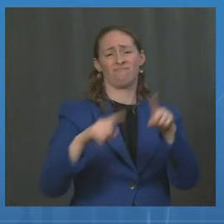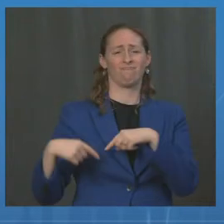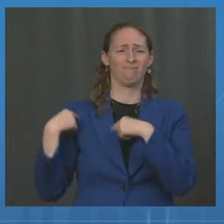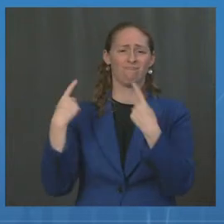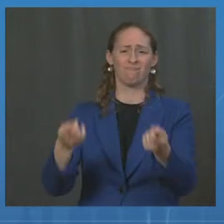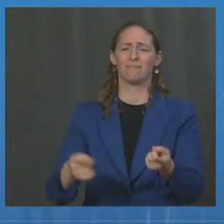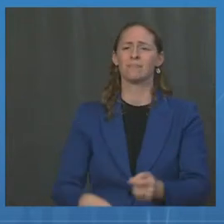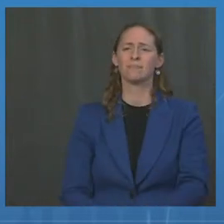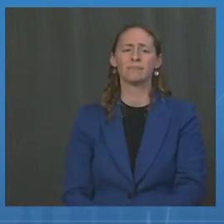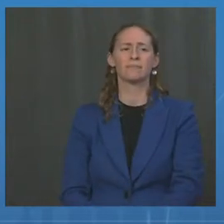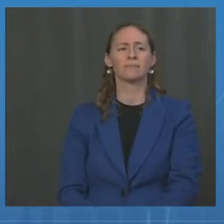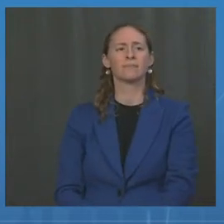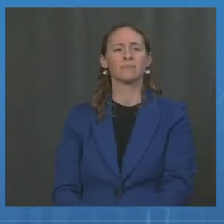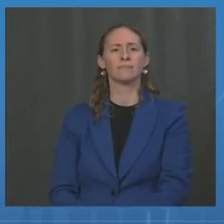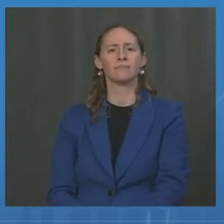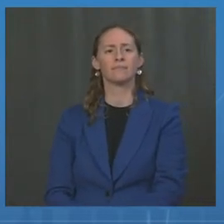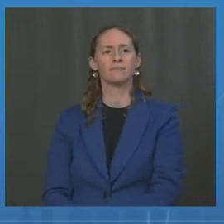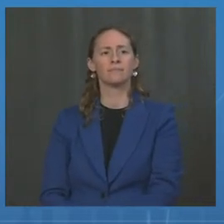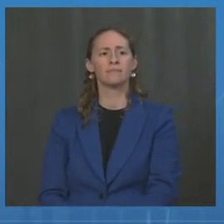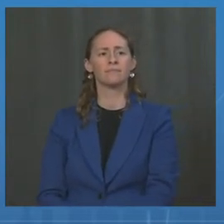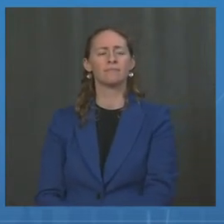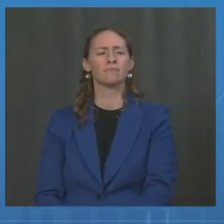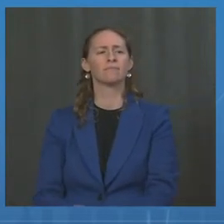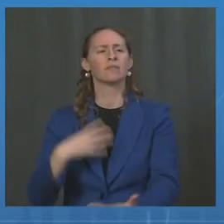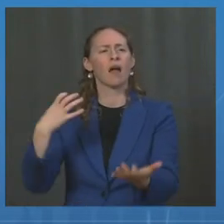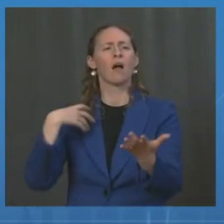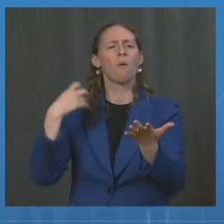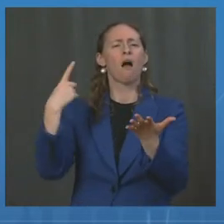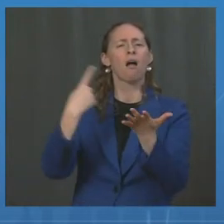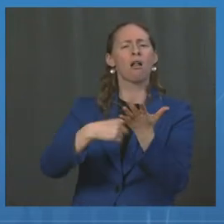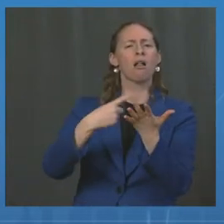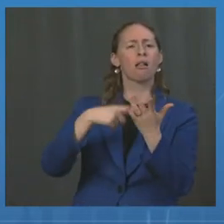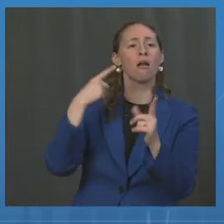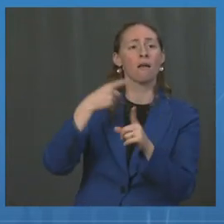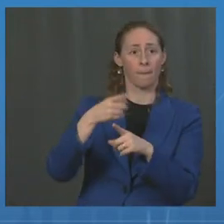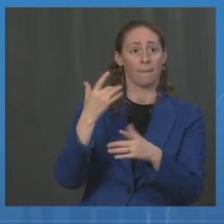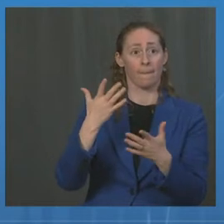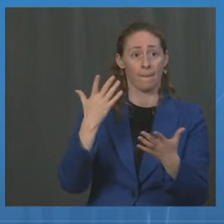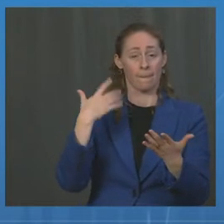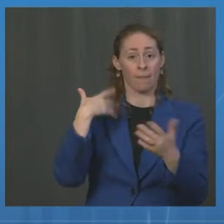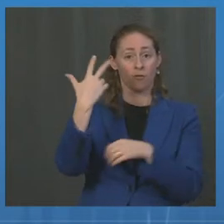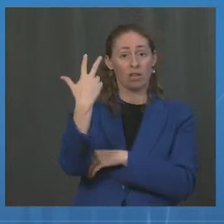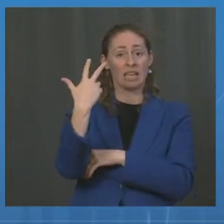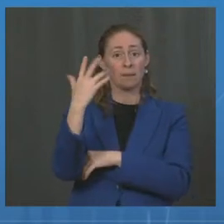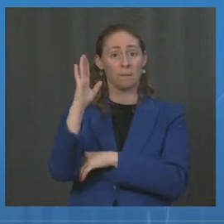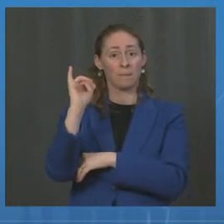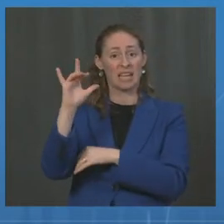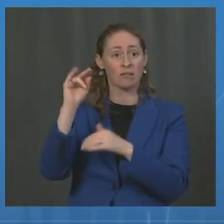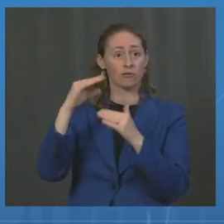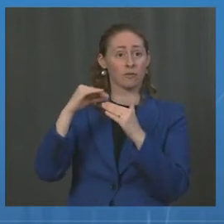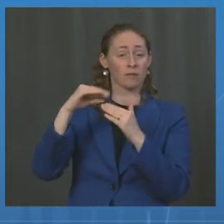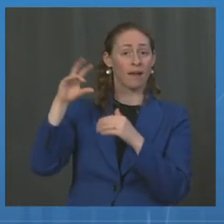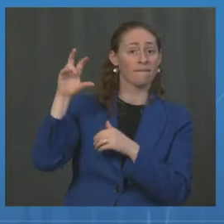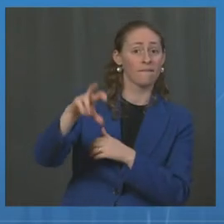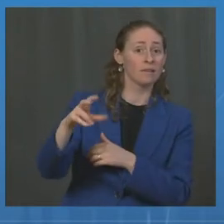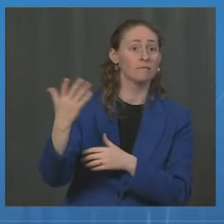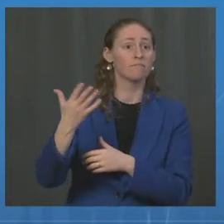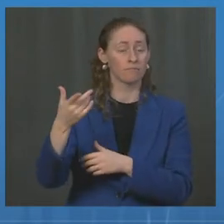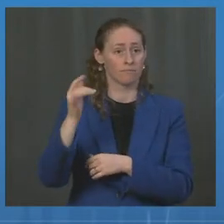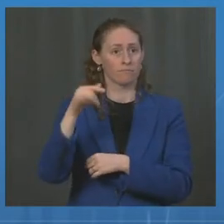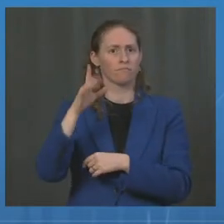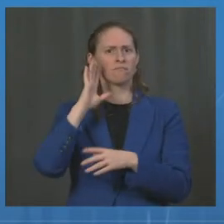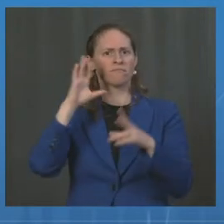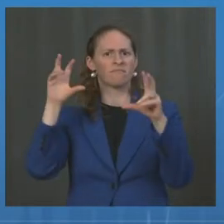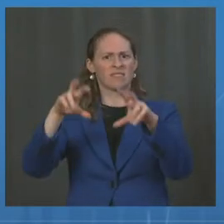go back to Cheryl's previous question, the investments we're making, the $3 billion, will expand U.S. manufacturing both